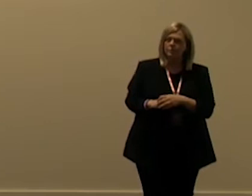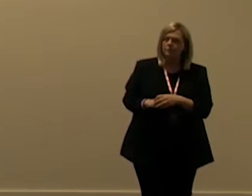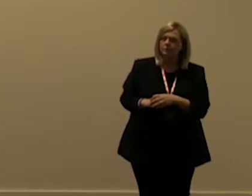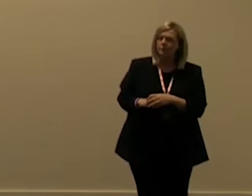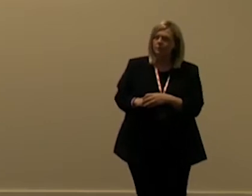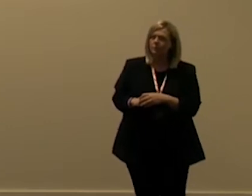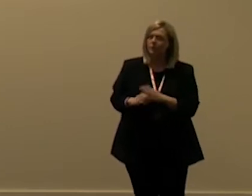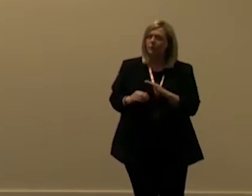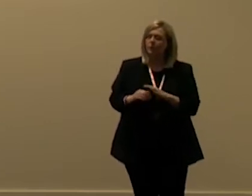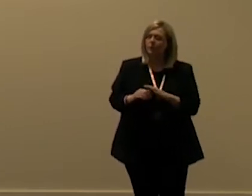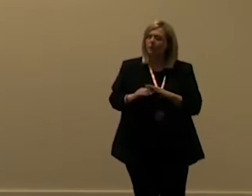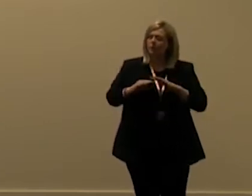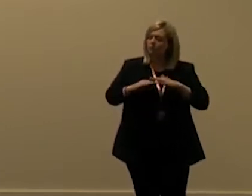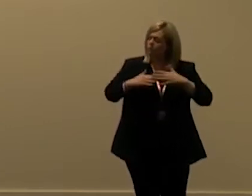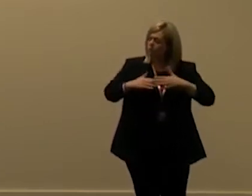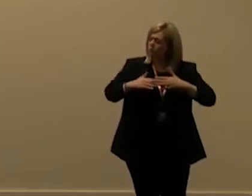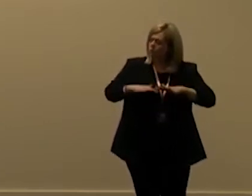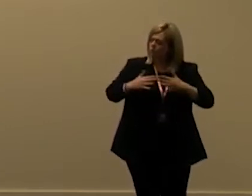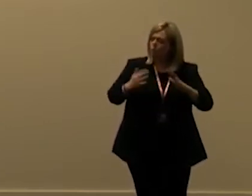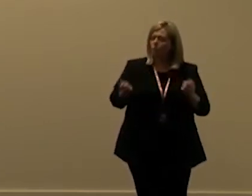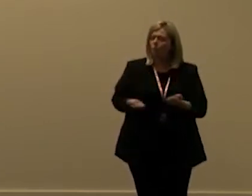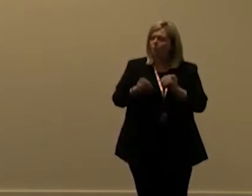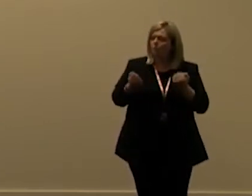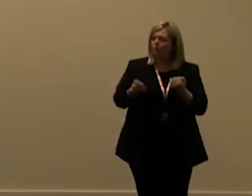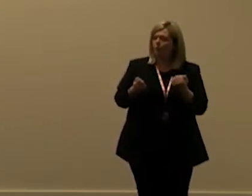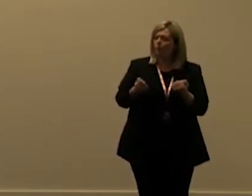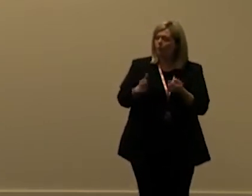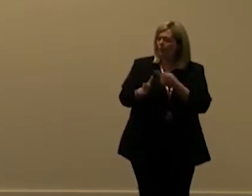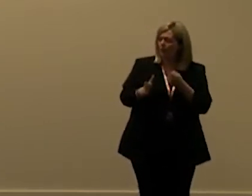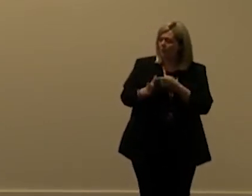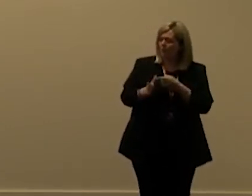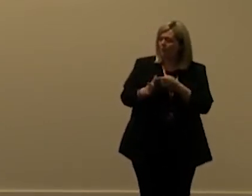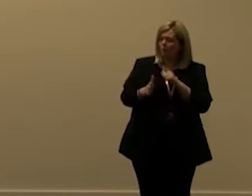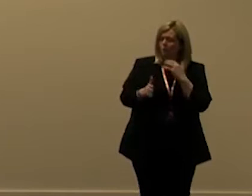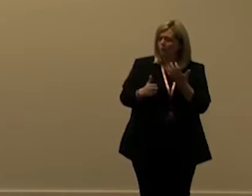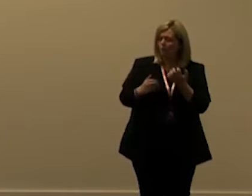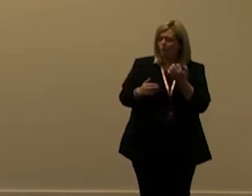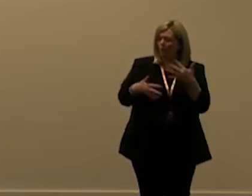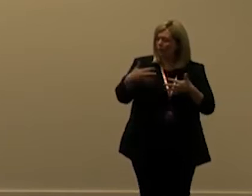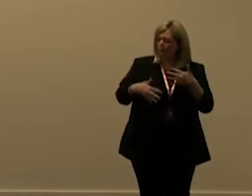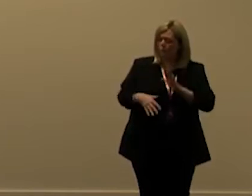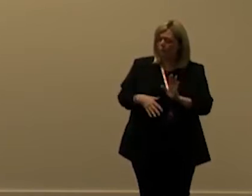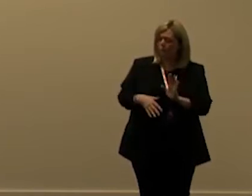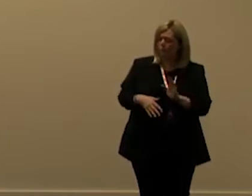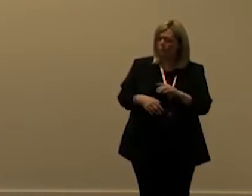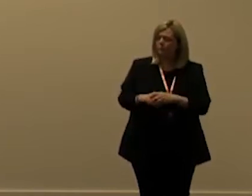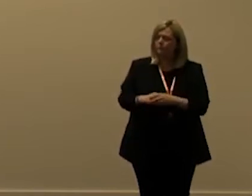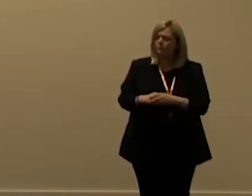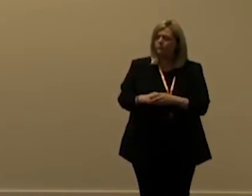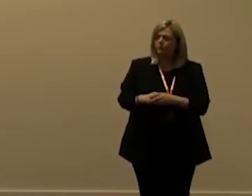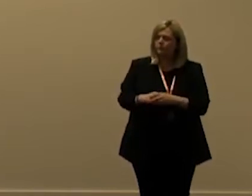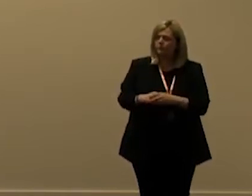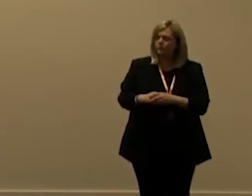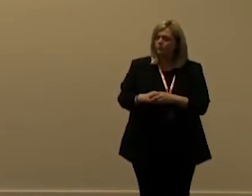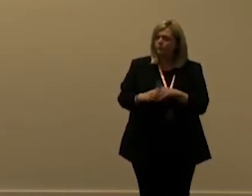is flows or the power virtual agents because they're also counted as flows so